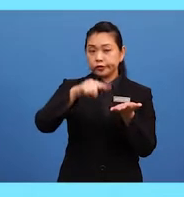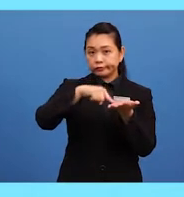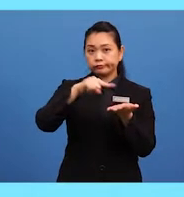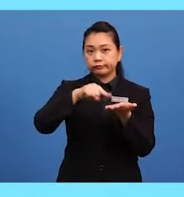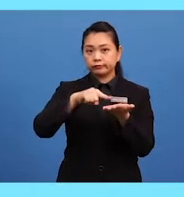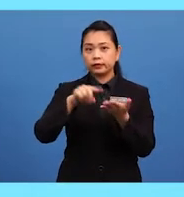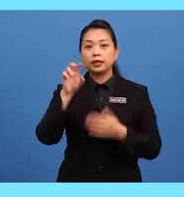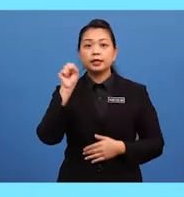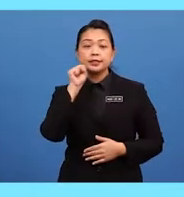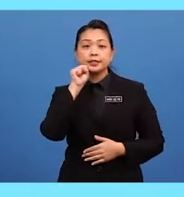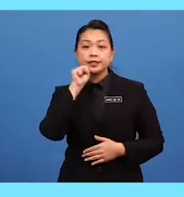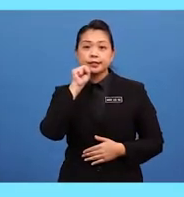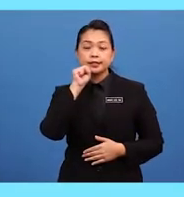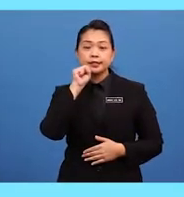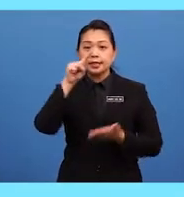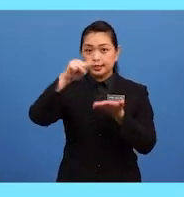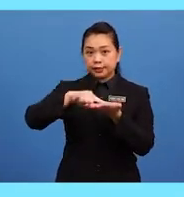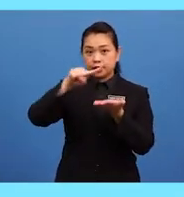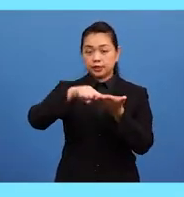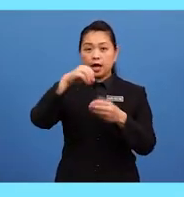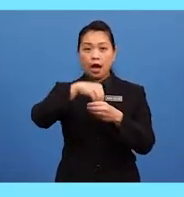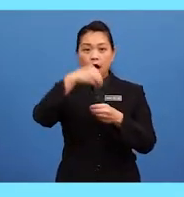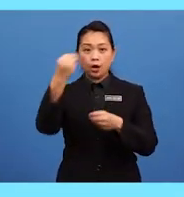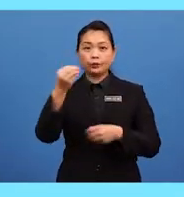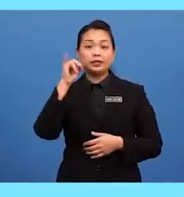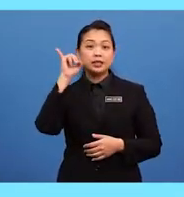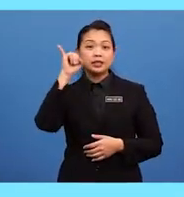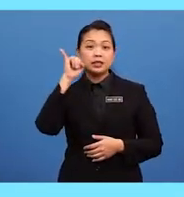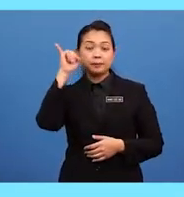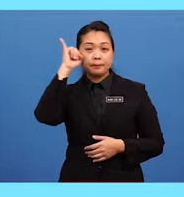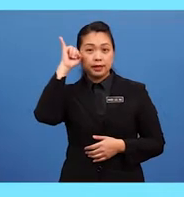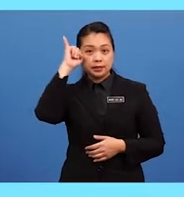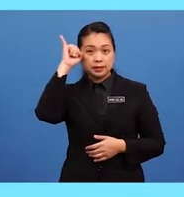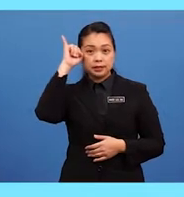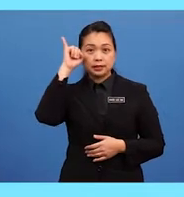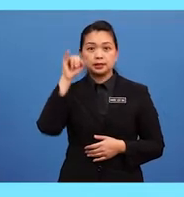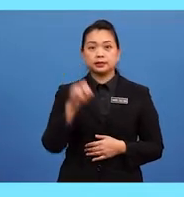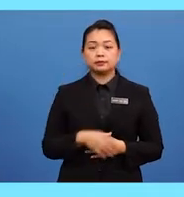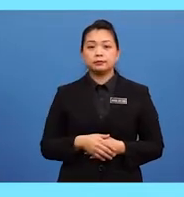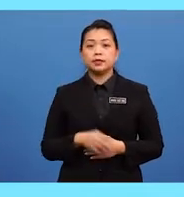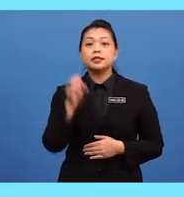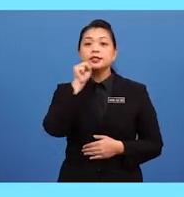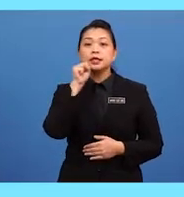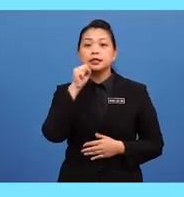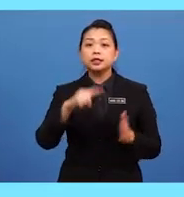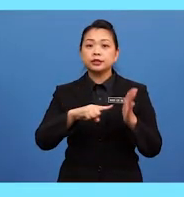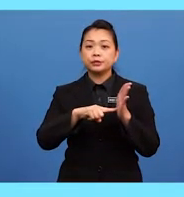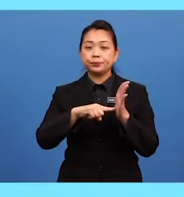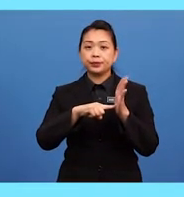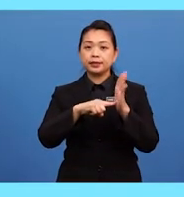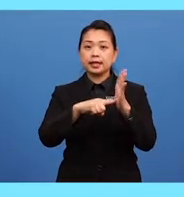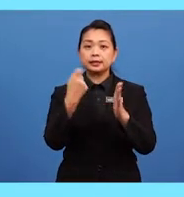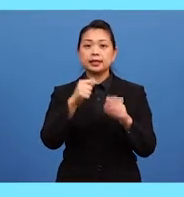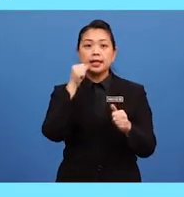Shelly checks out Iman's X's. Shelly represents the letter